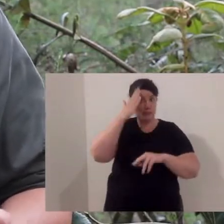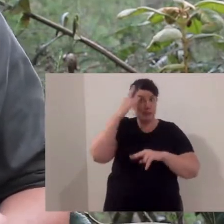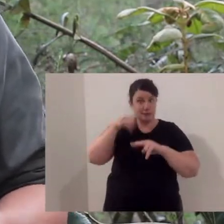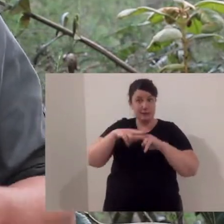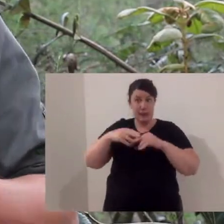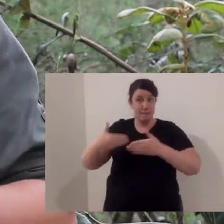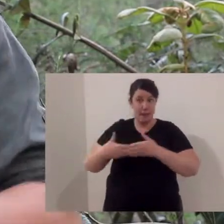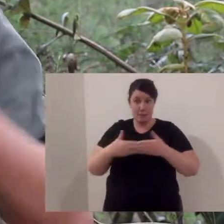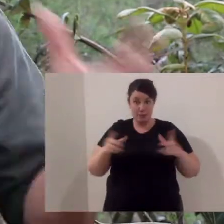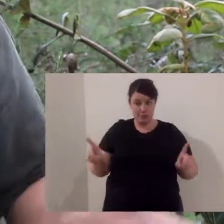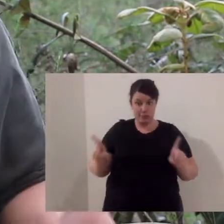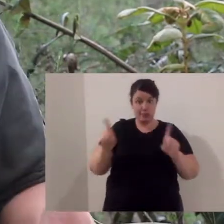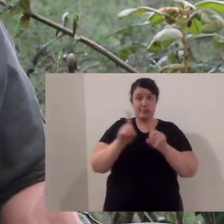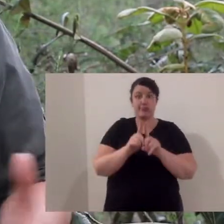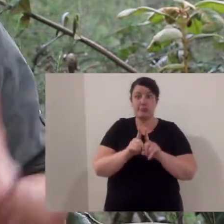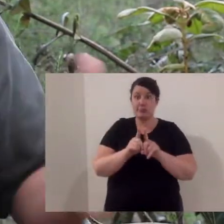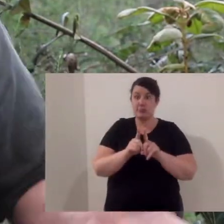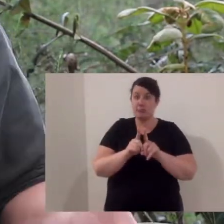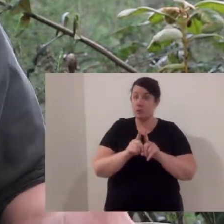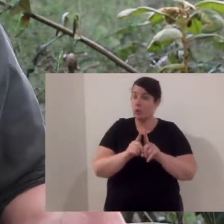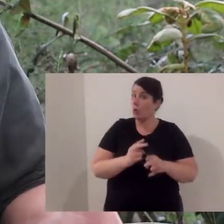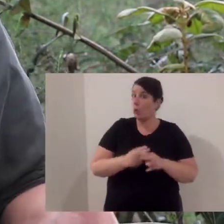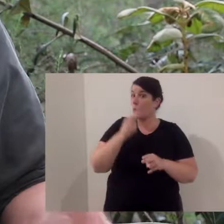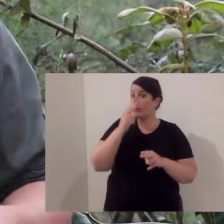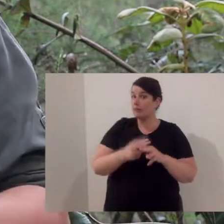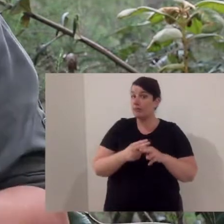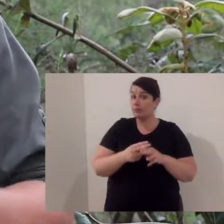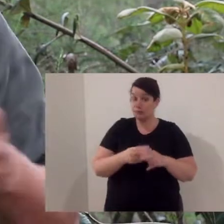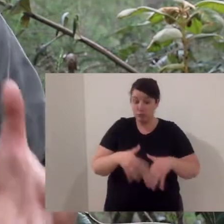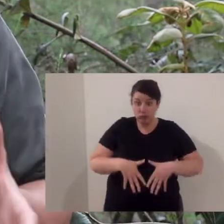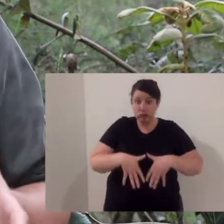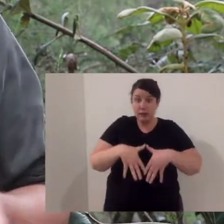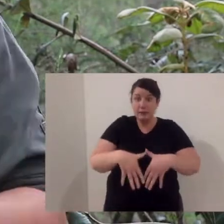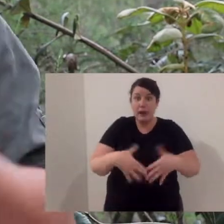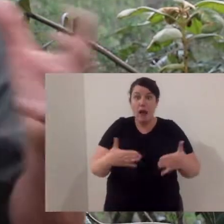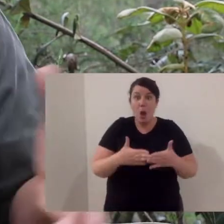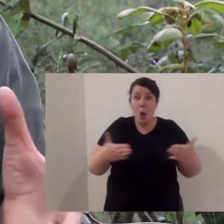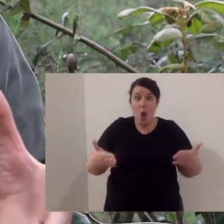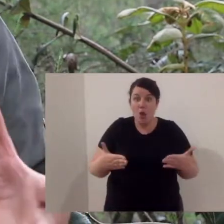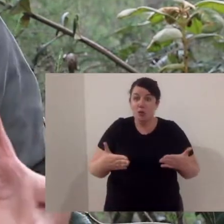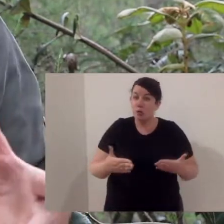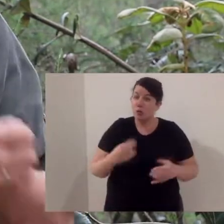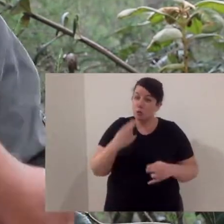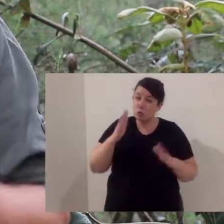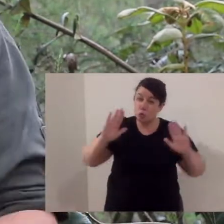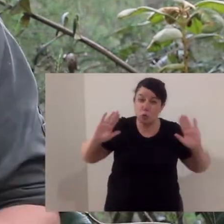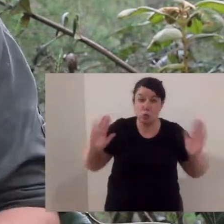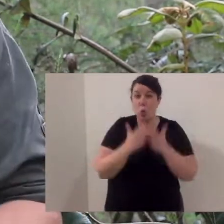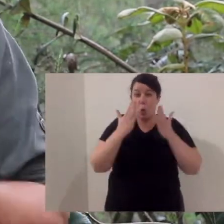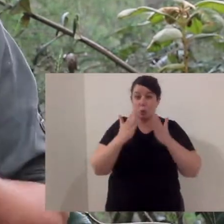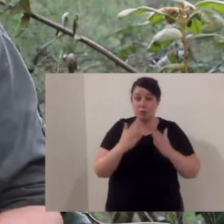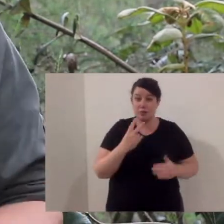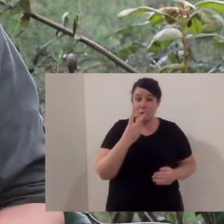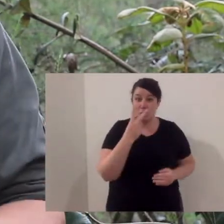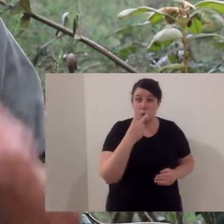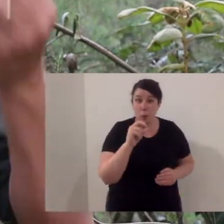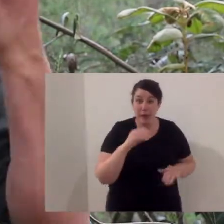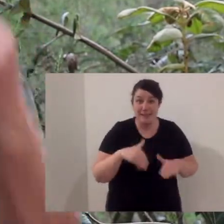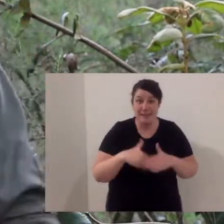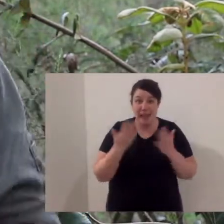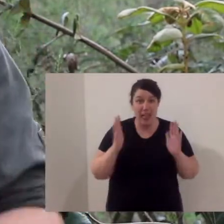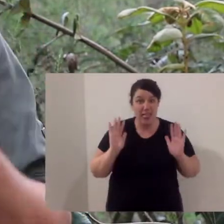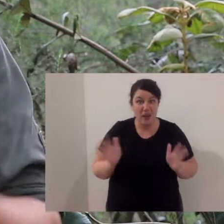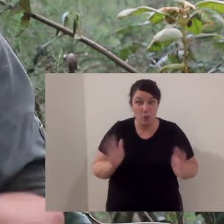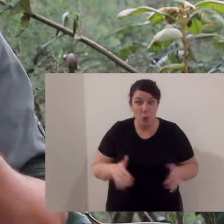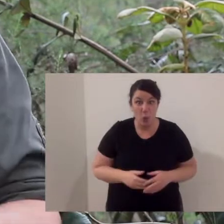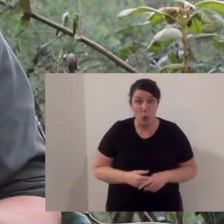early winter, the male and female mate. Now, that's a very quick process, less than a day. And the female is pregnant for